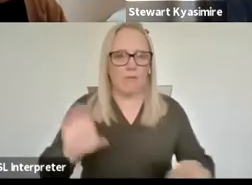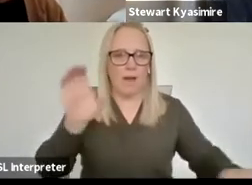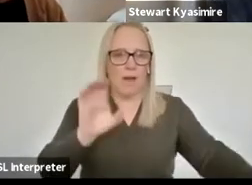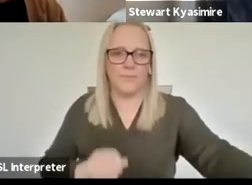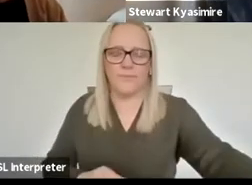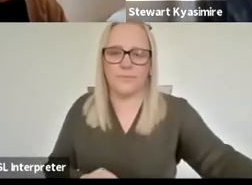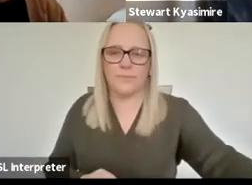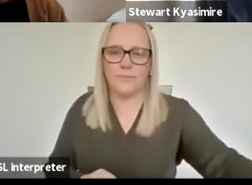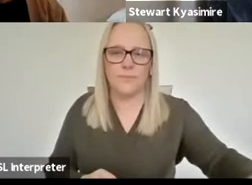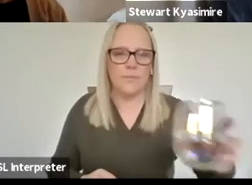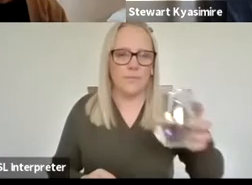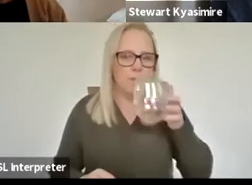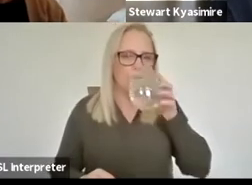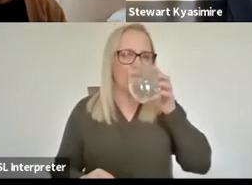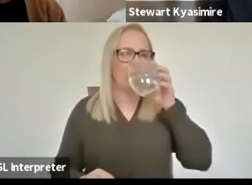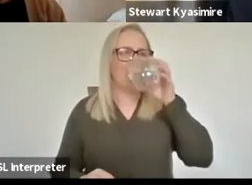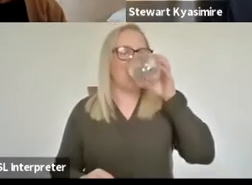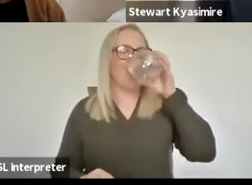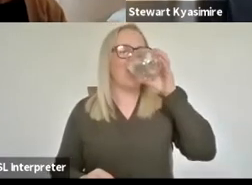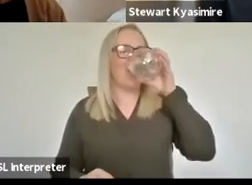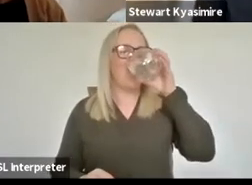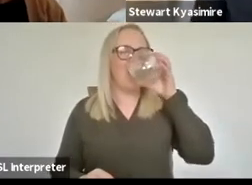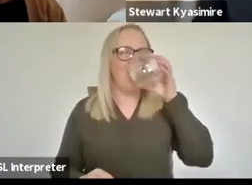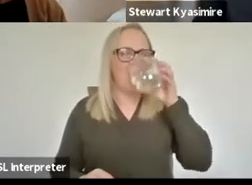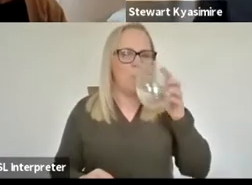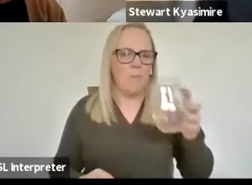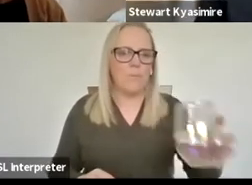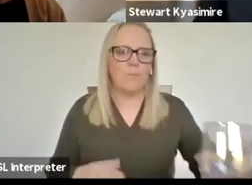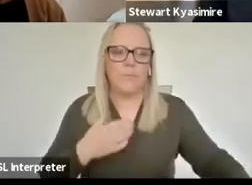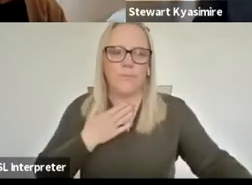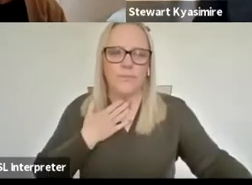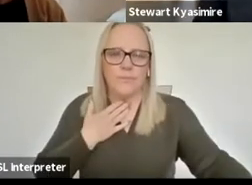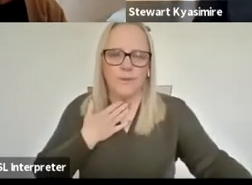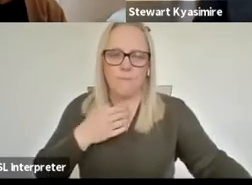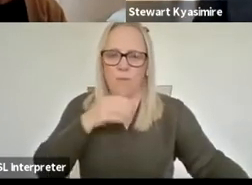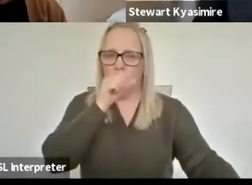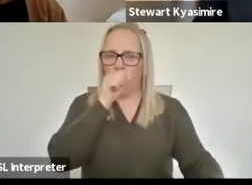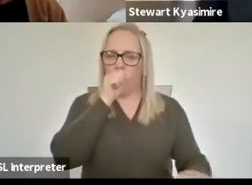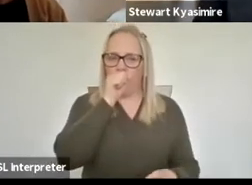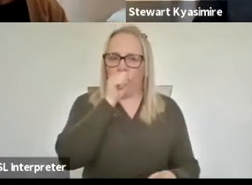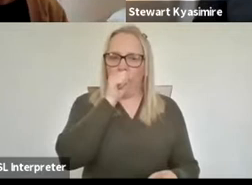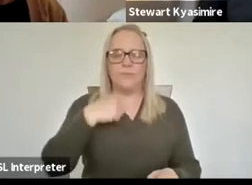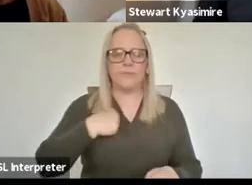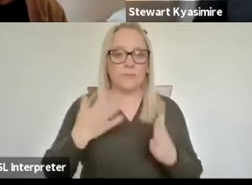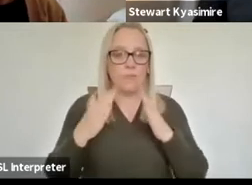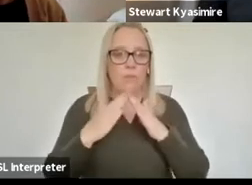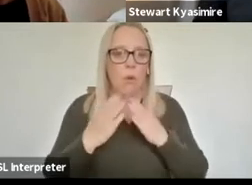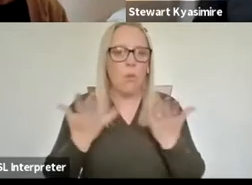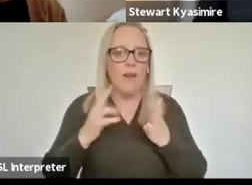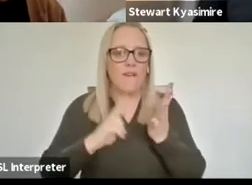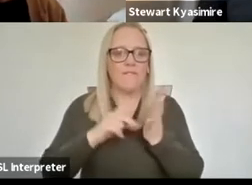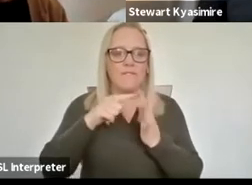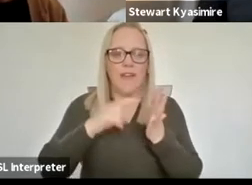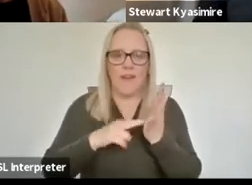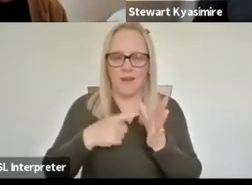I think that's sufficient as an introduction. At the moment I'm at home in Vienna where I live. Thank